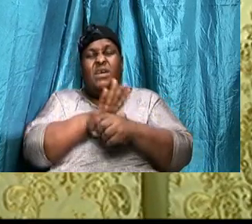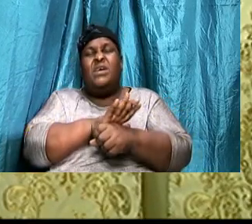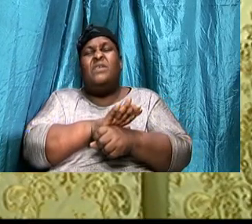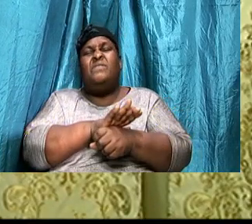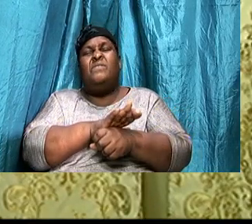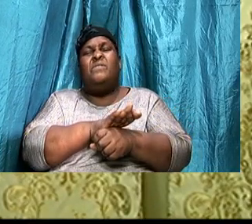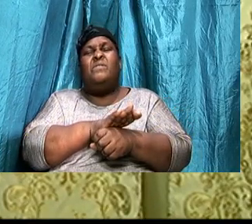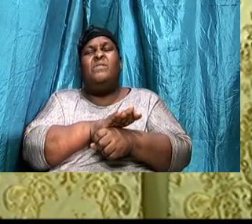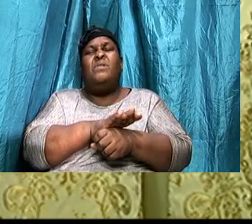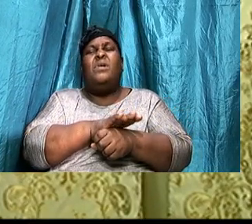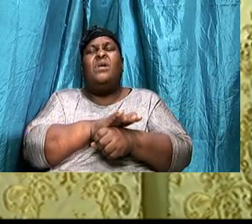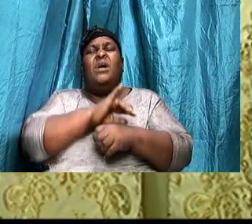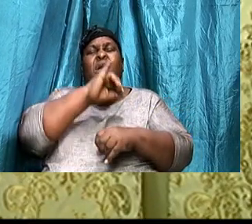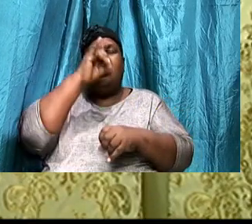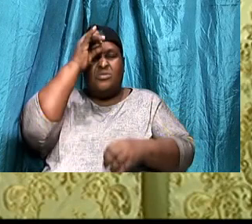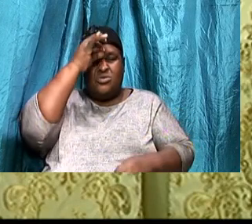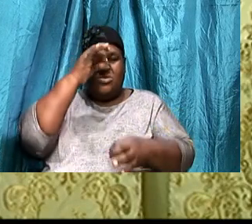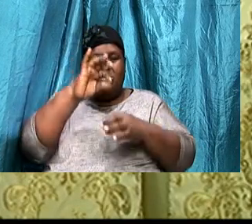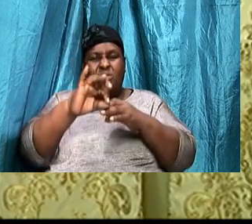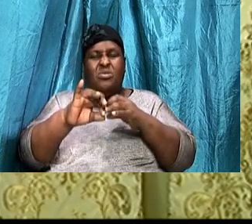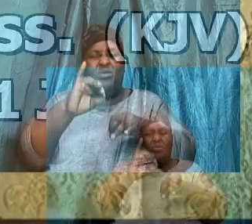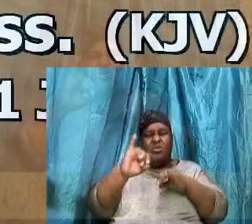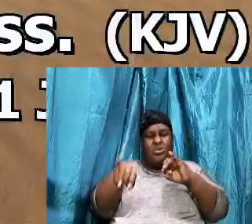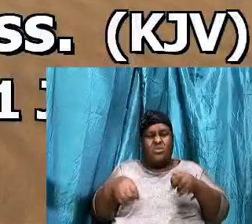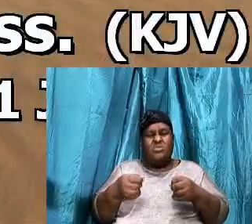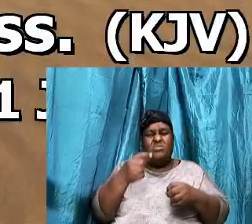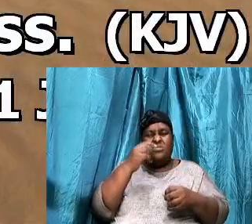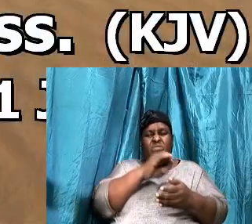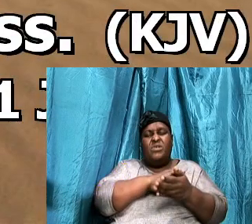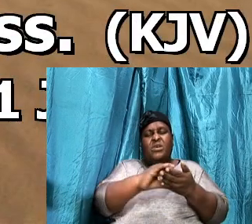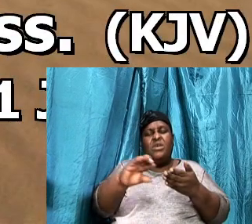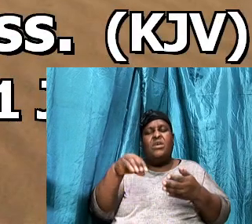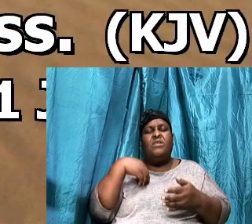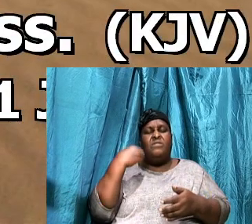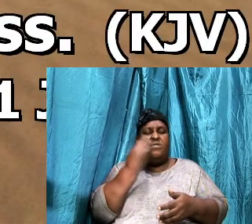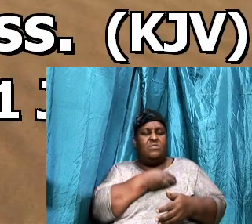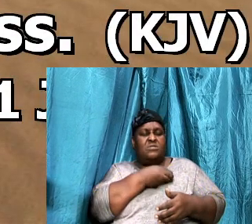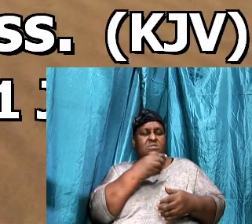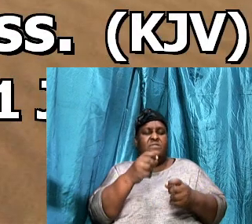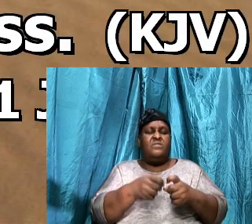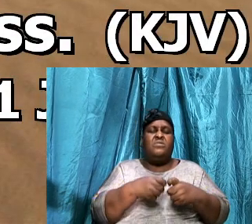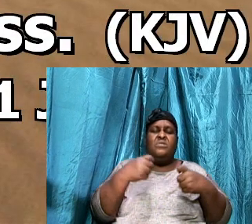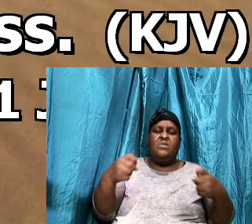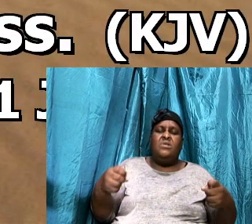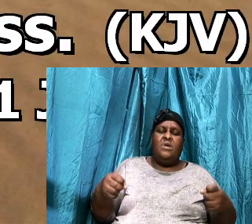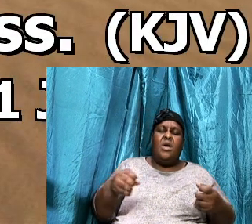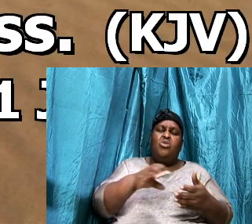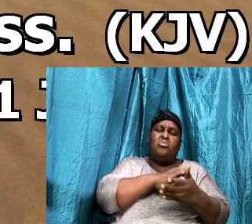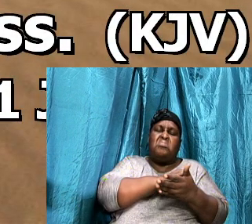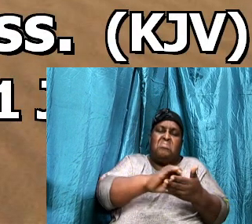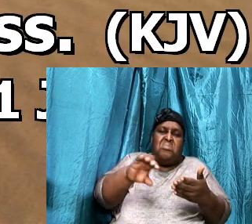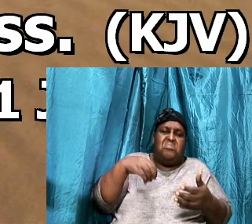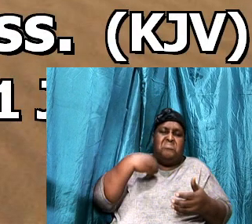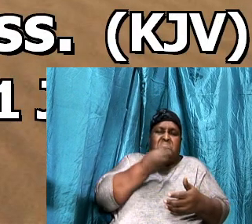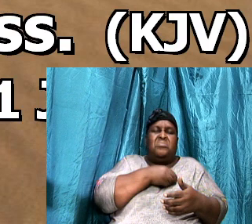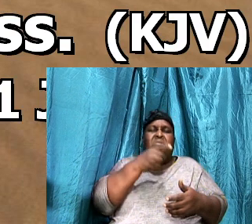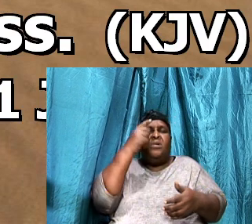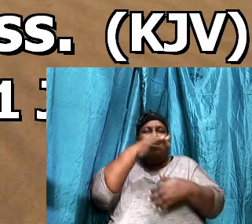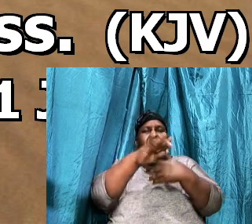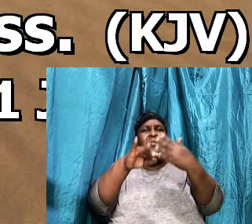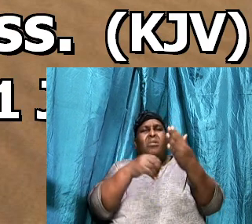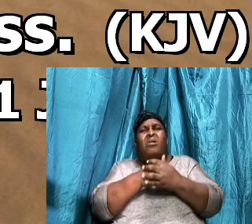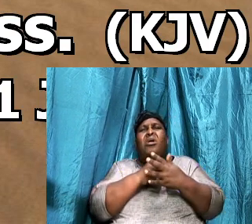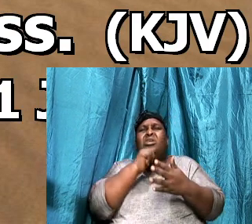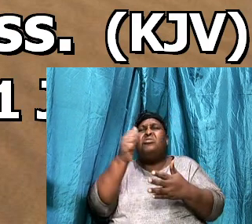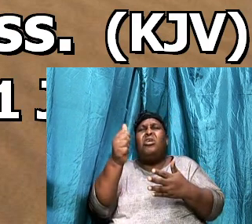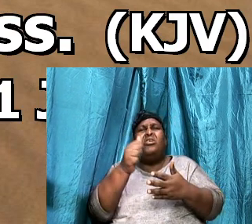And just, To forgive us, Of our sins, And to cleanse us, From all unrighteousness, Unrighteousness, So the passage is